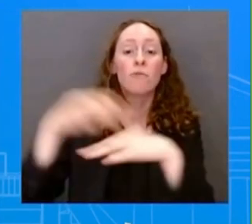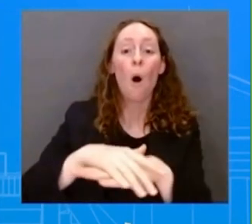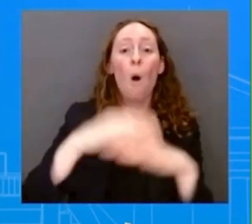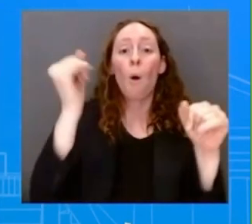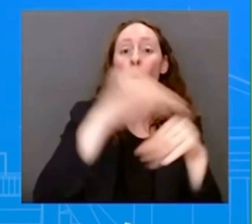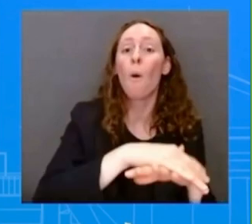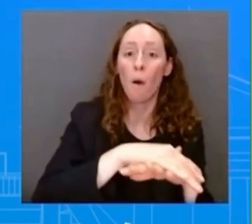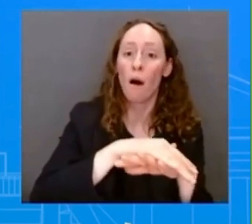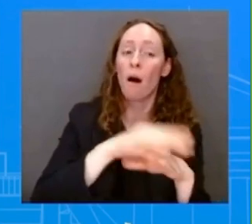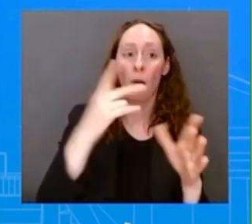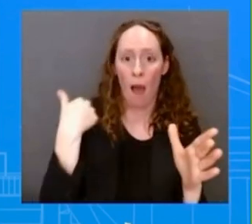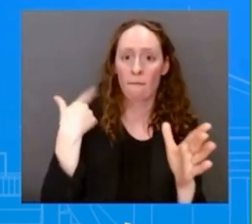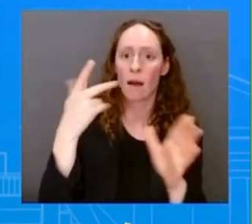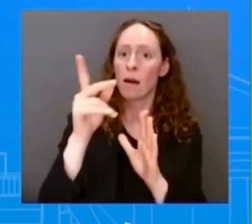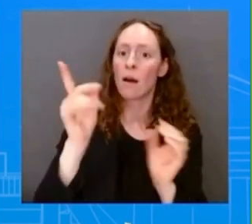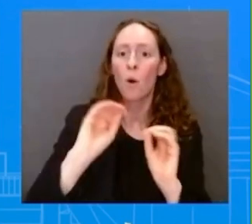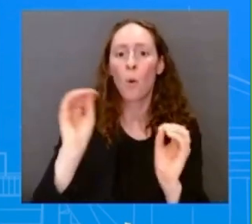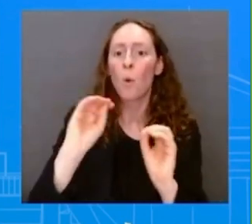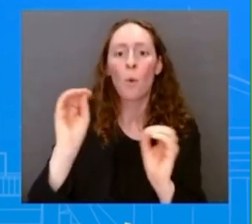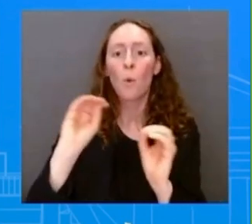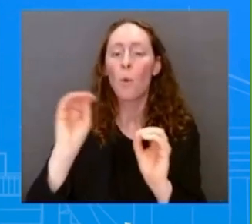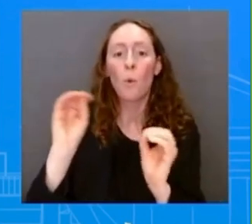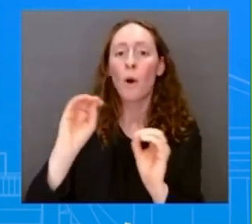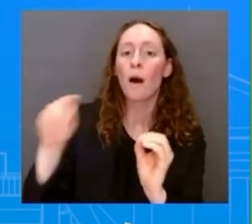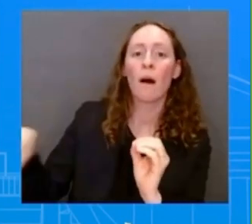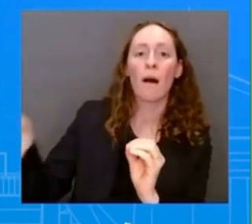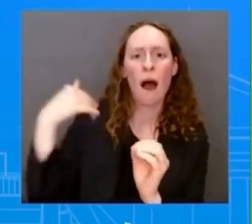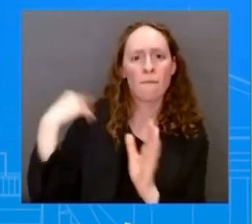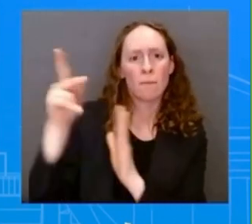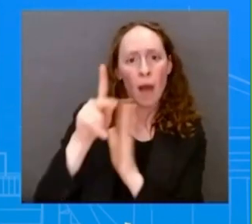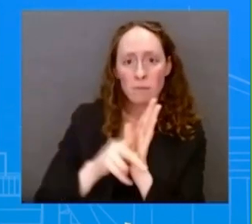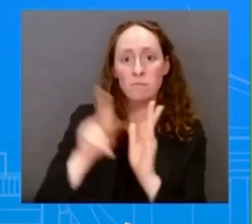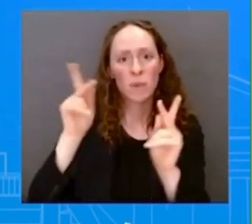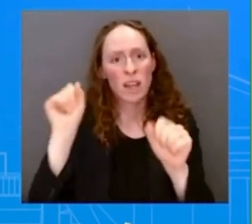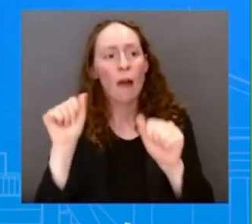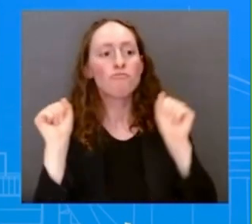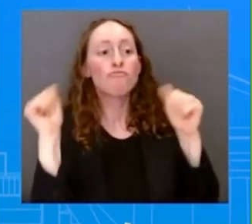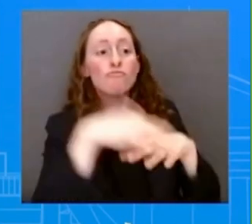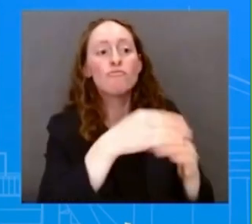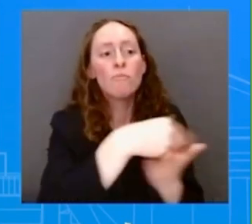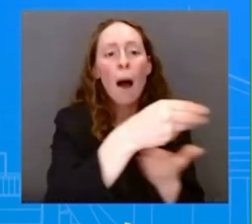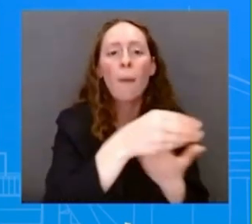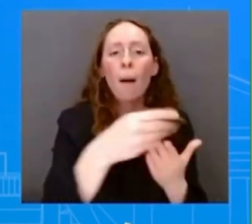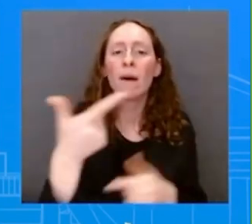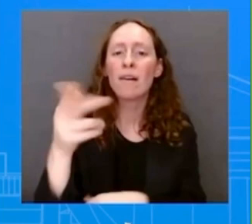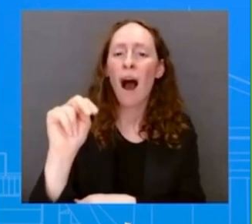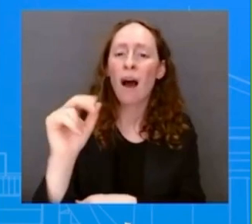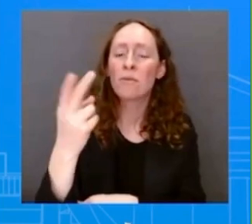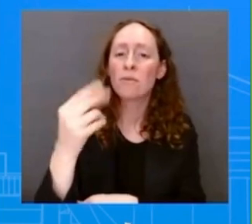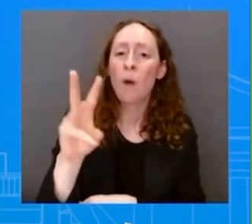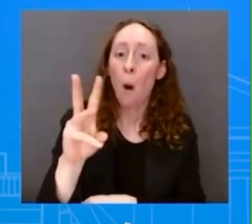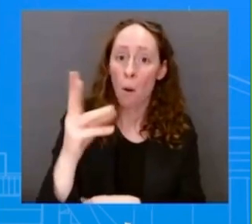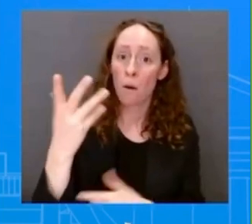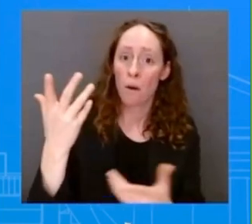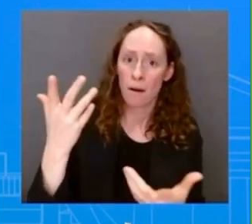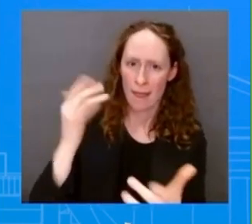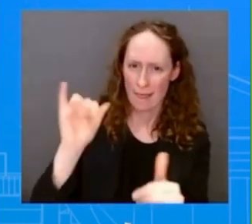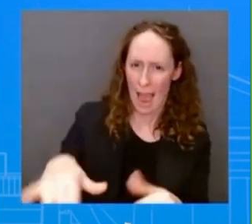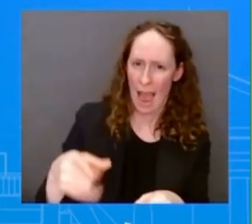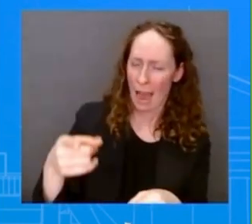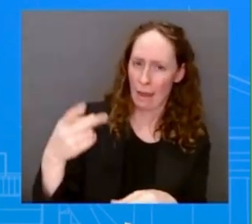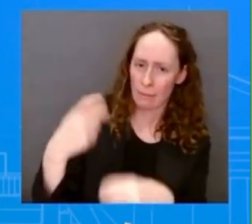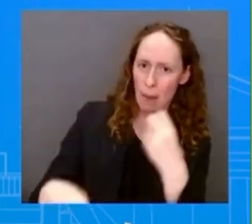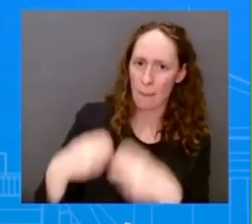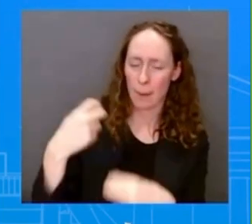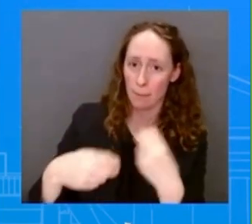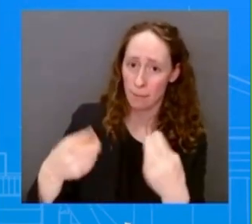and it's the close, it comes close as possible to universal background checks as we can be, absent of new federal